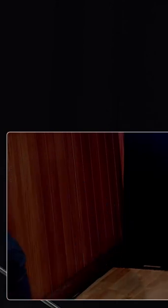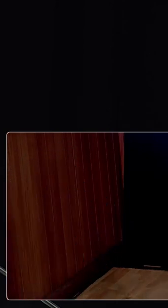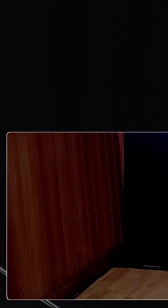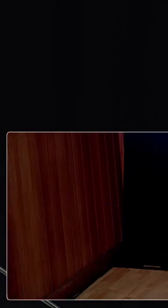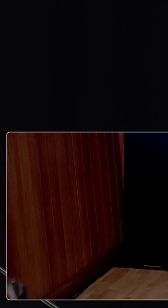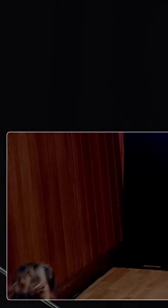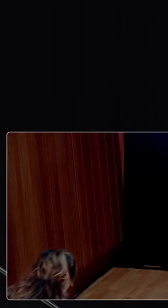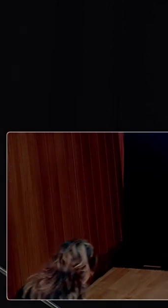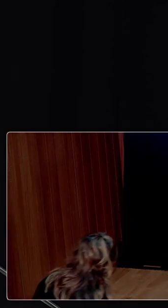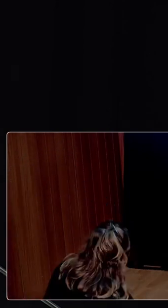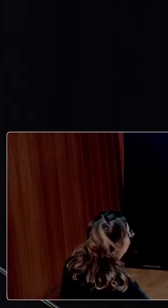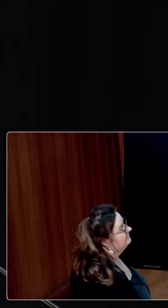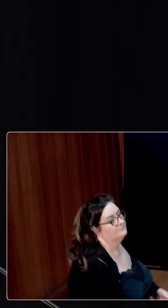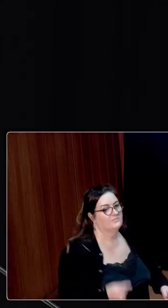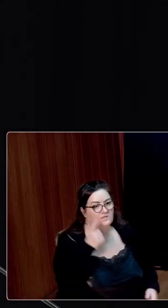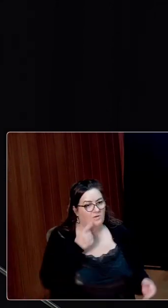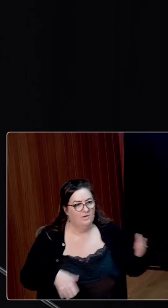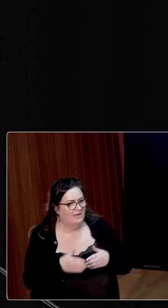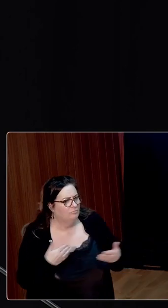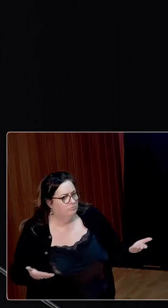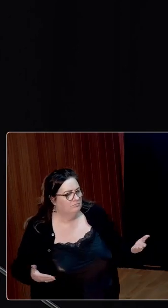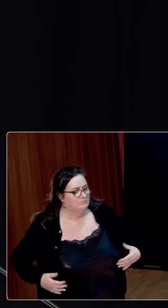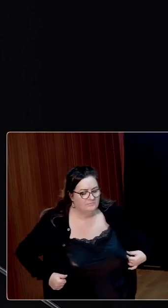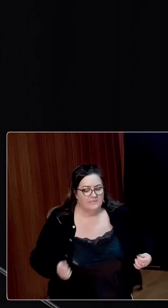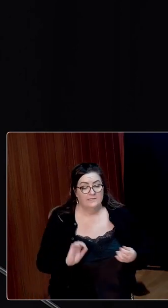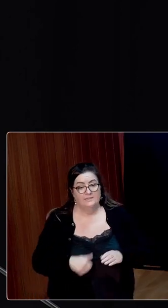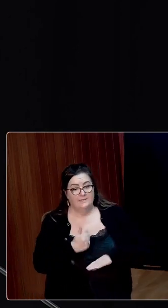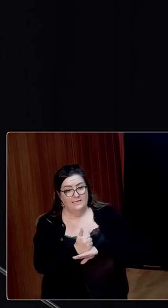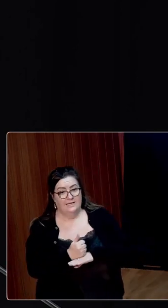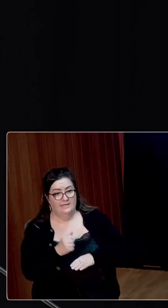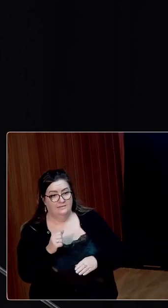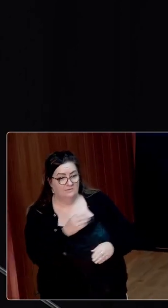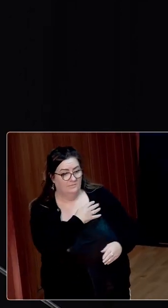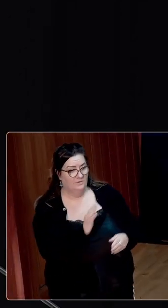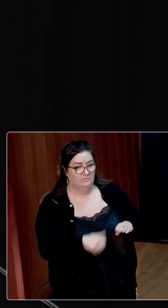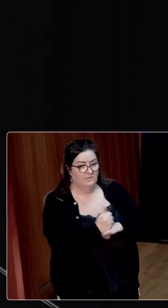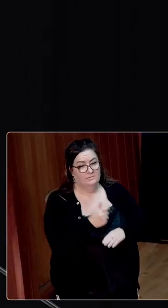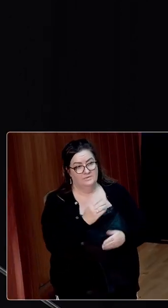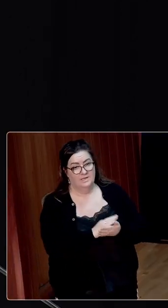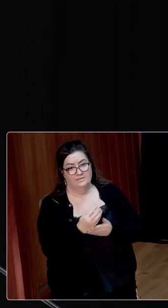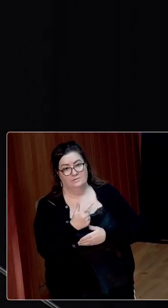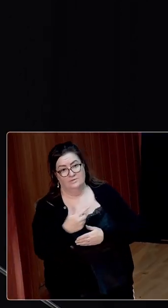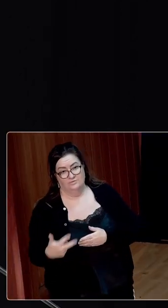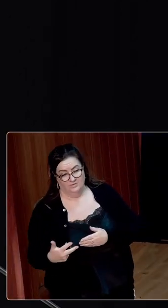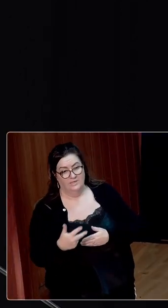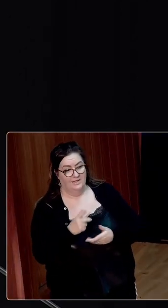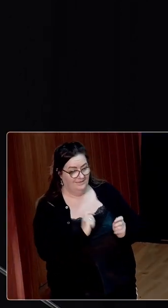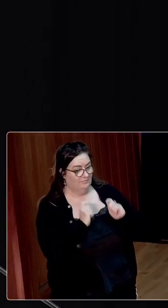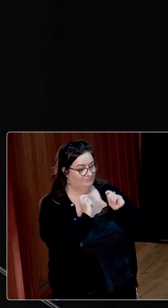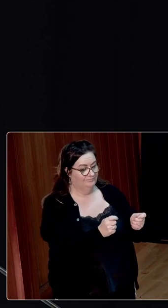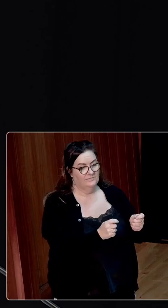So what of land? The Land Commission was established in 1923, and was charged with